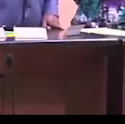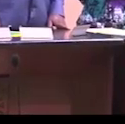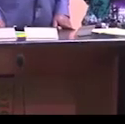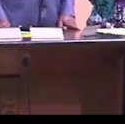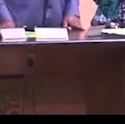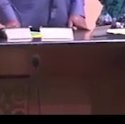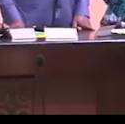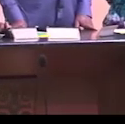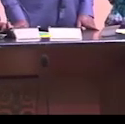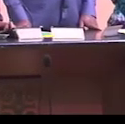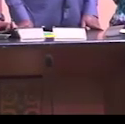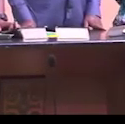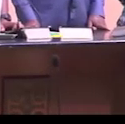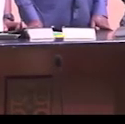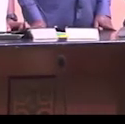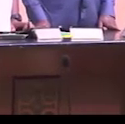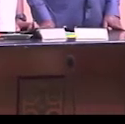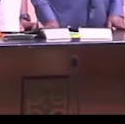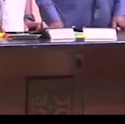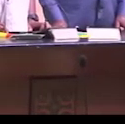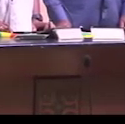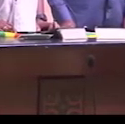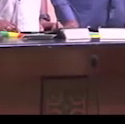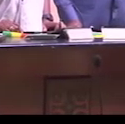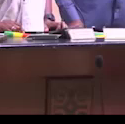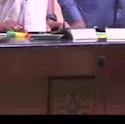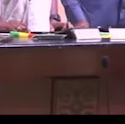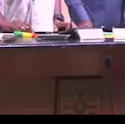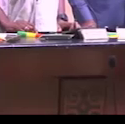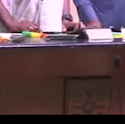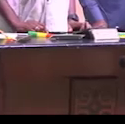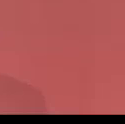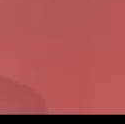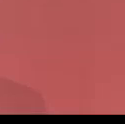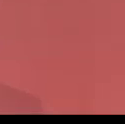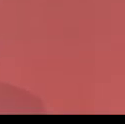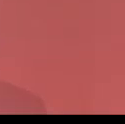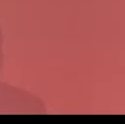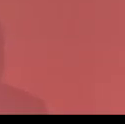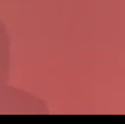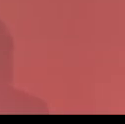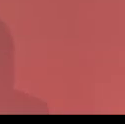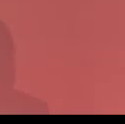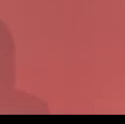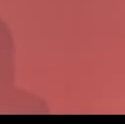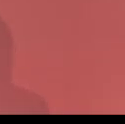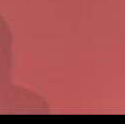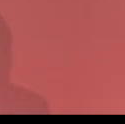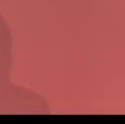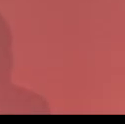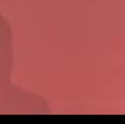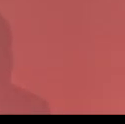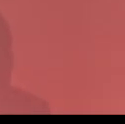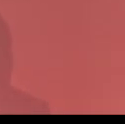inspire and strengthen our people, that they may give time, thought and sacrifice to speed